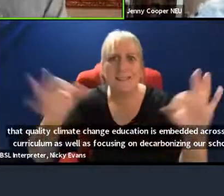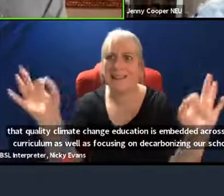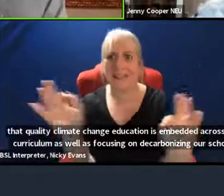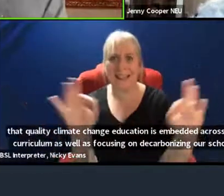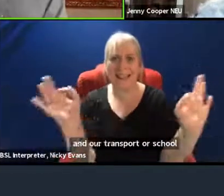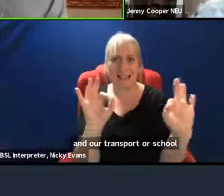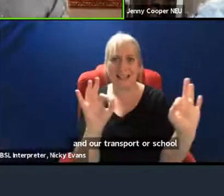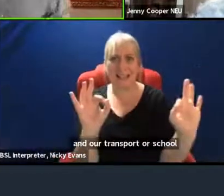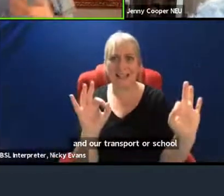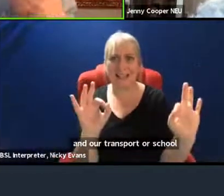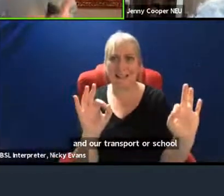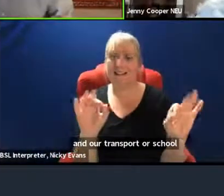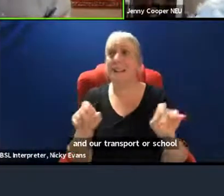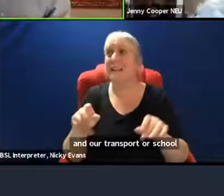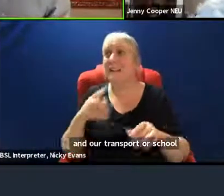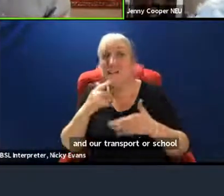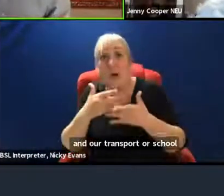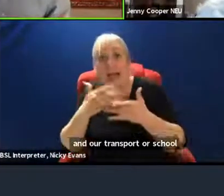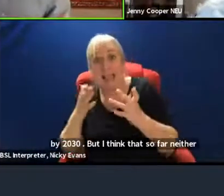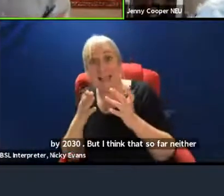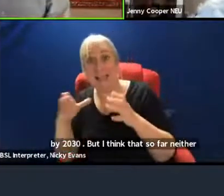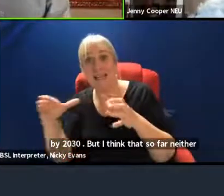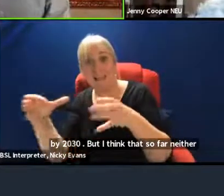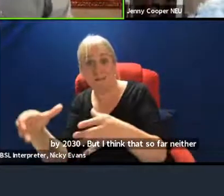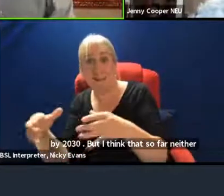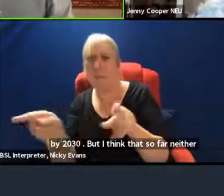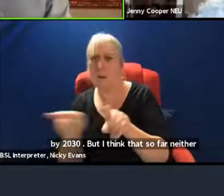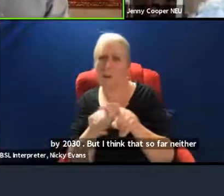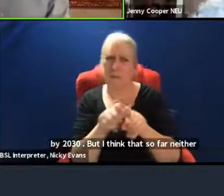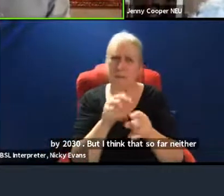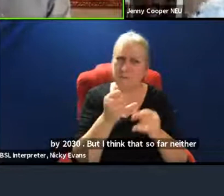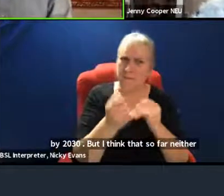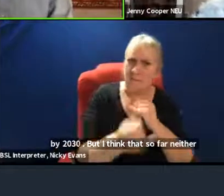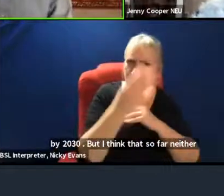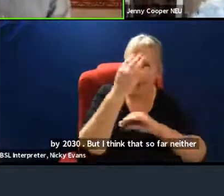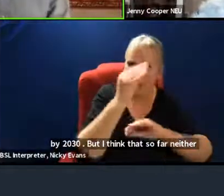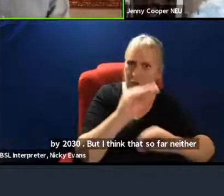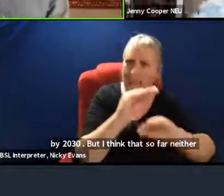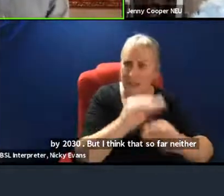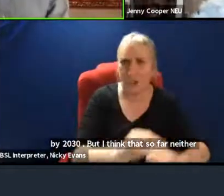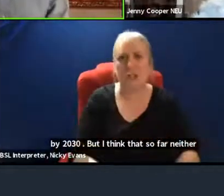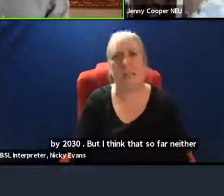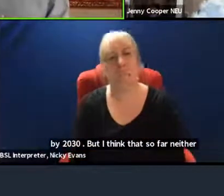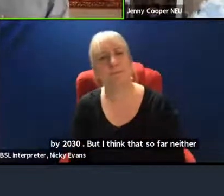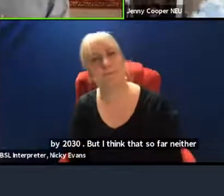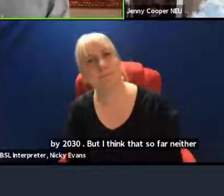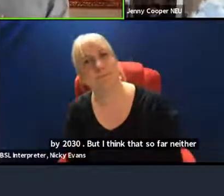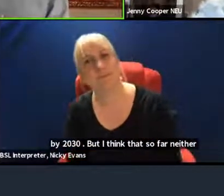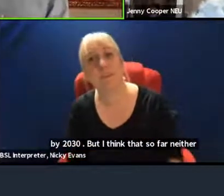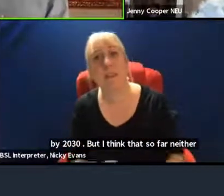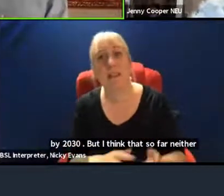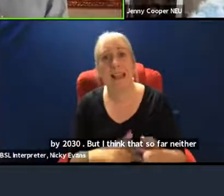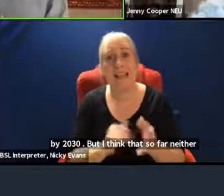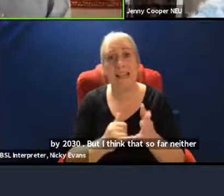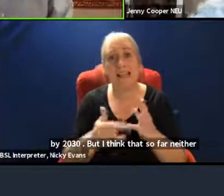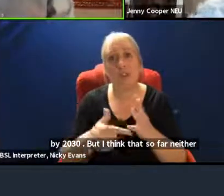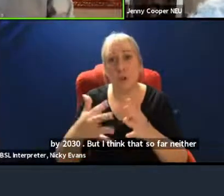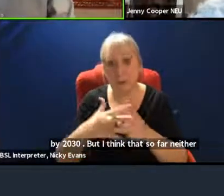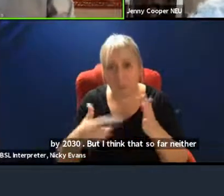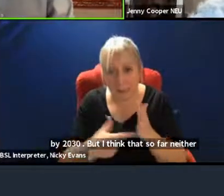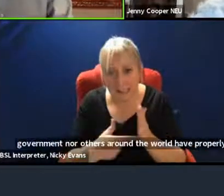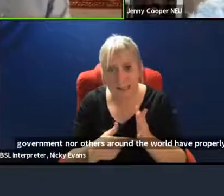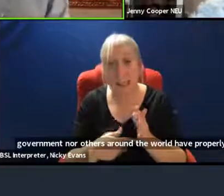and certainly not in education. The NEU is part, with the NASUWT and UCU actually, of Education International,